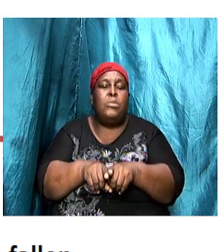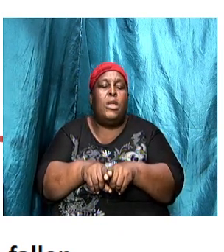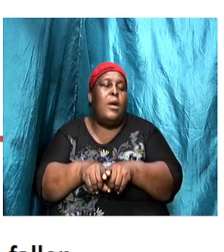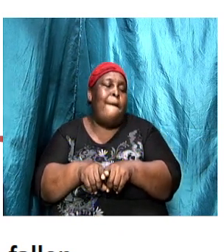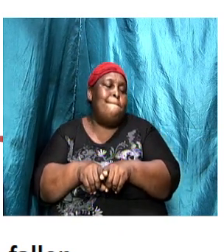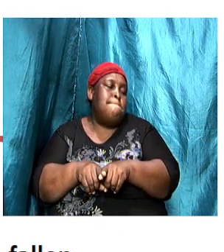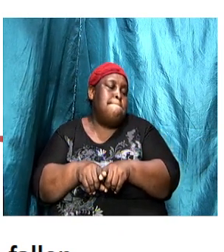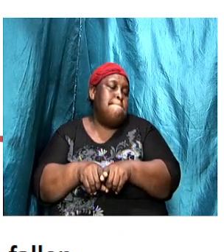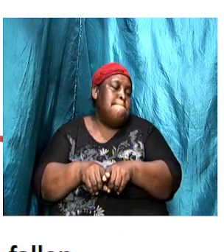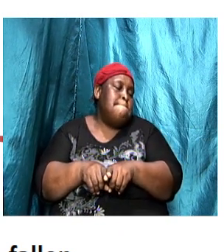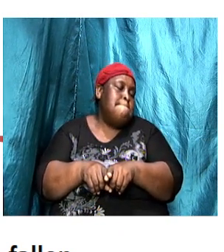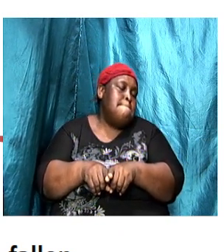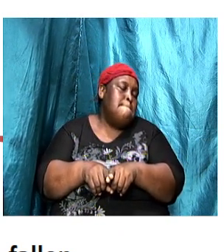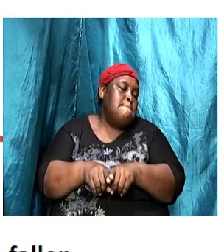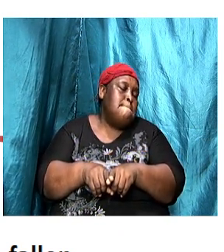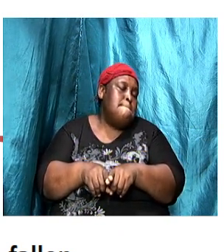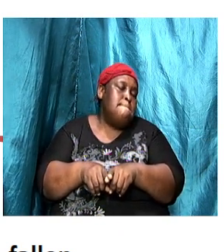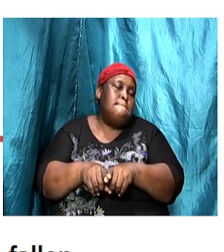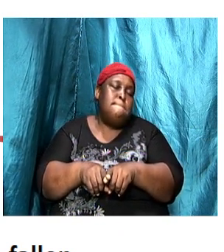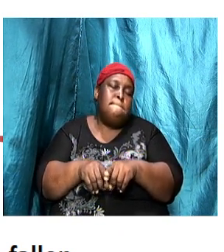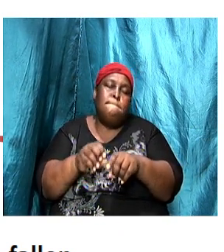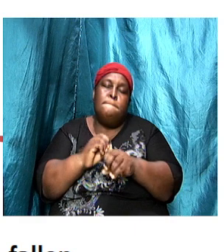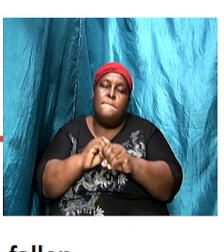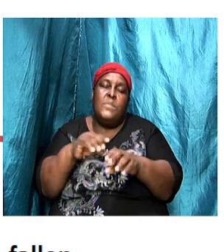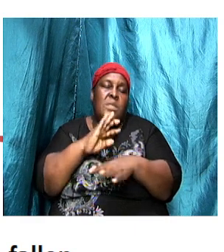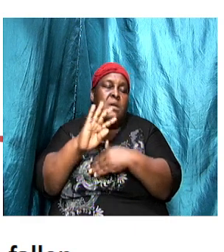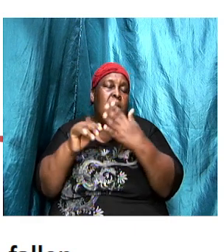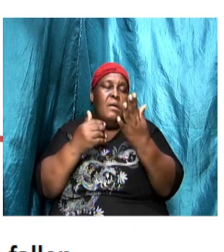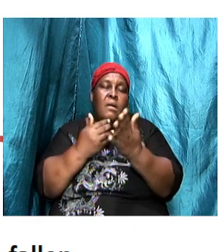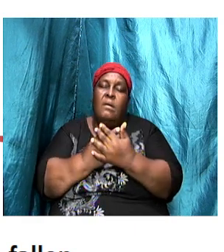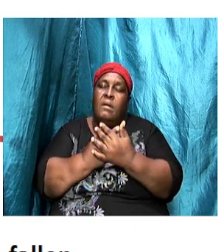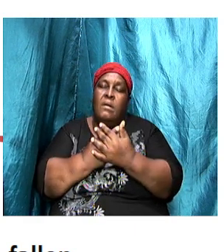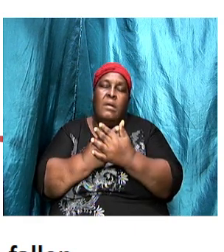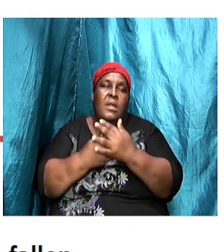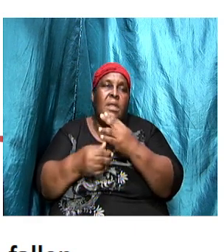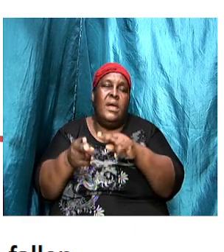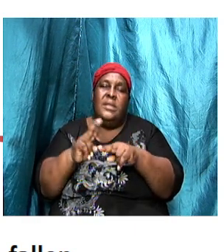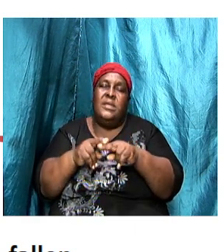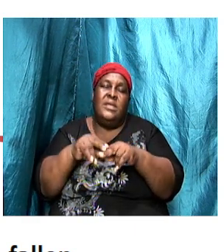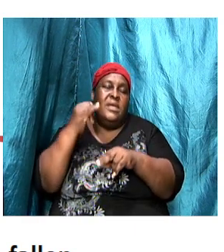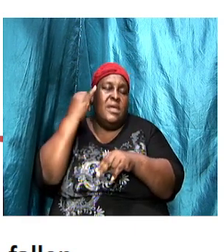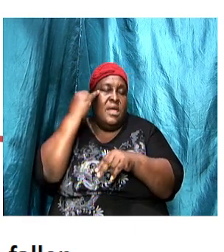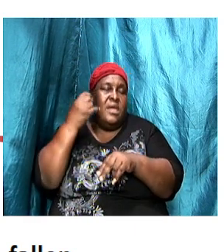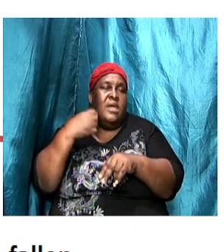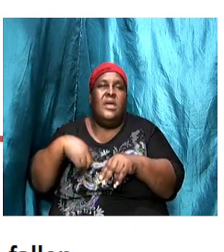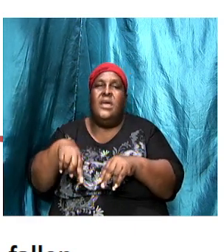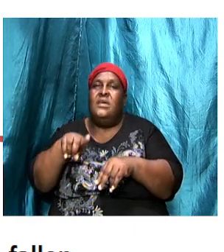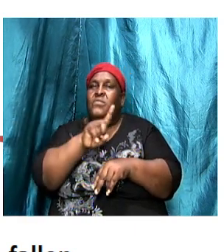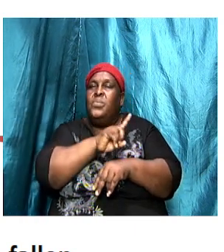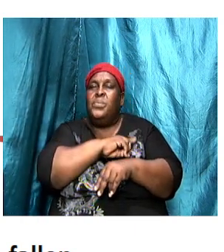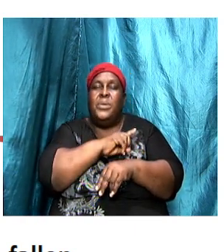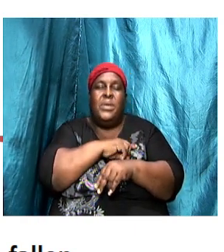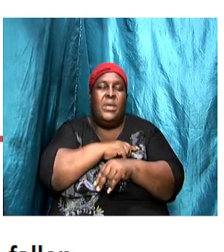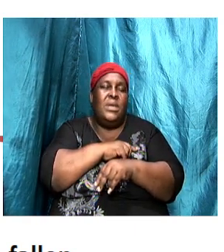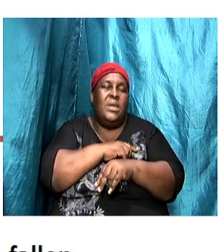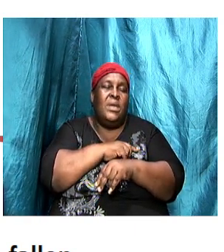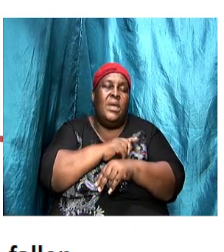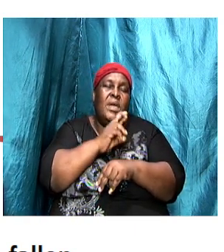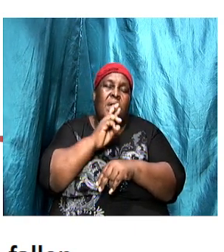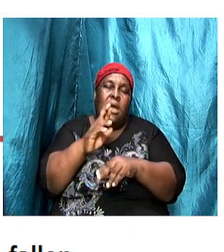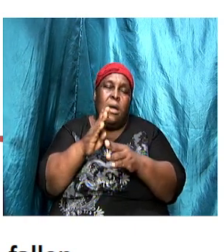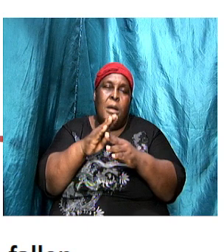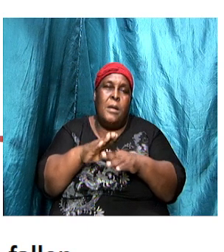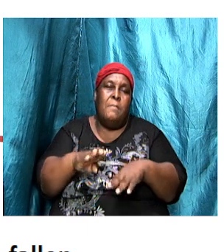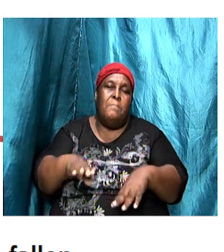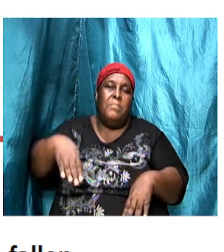it doesn't all add up if we are big